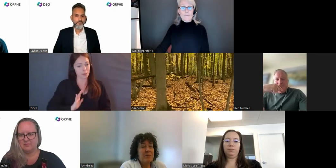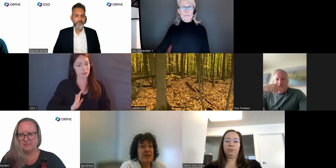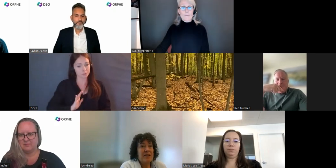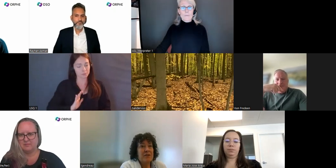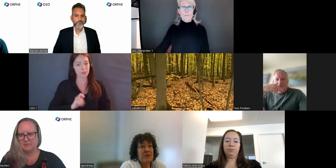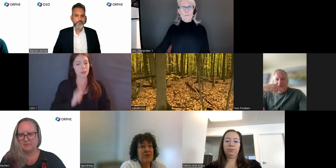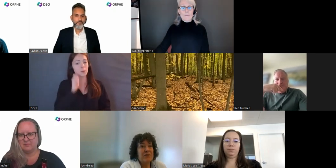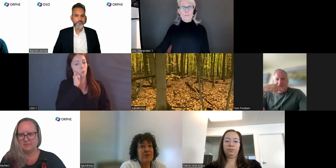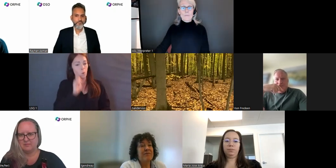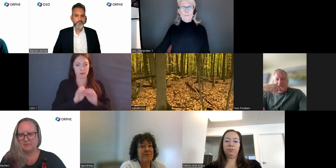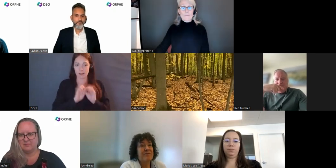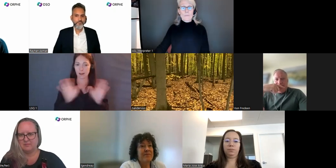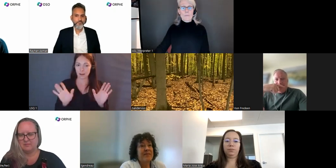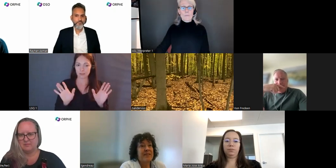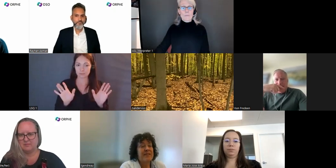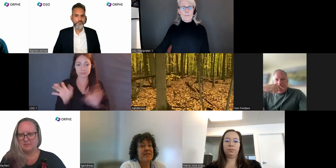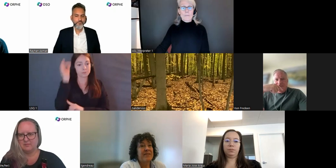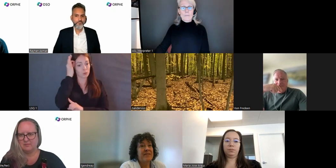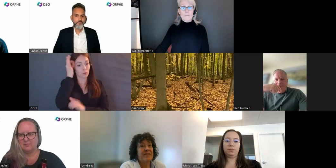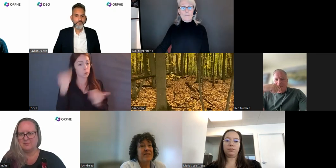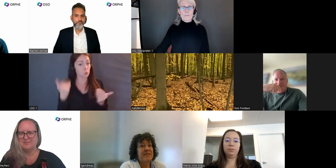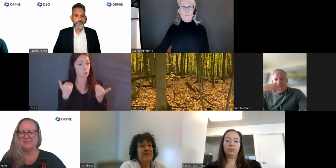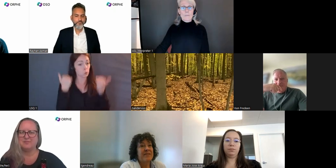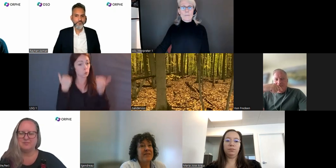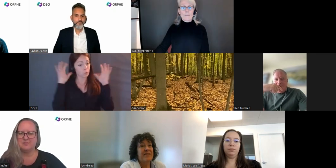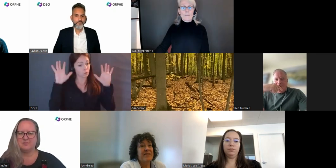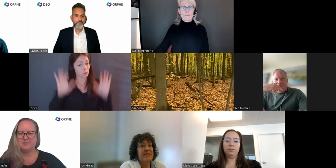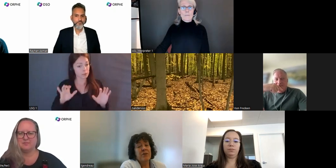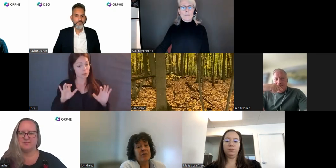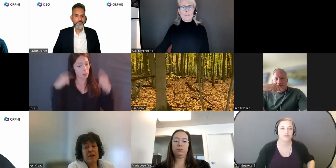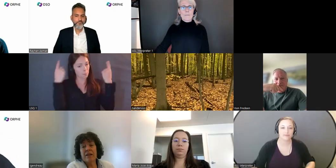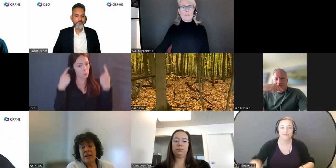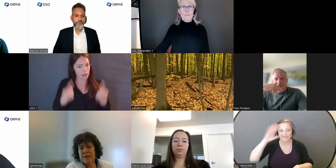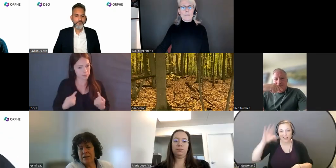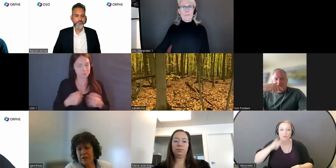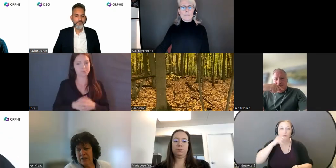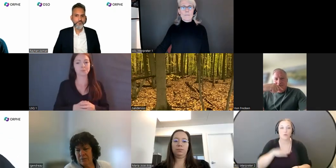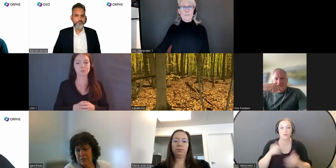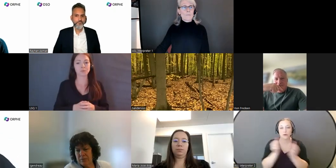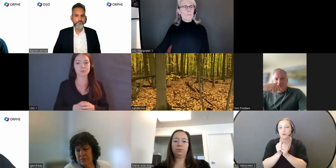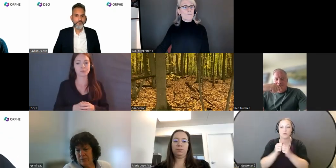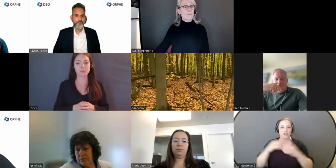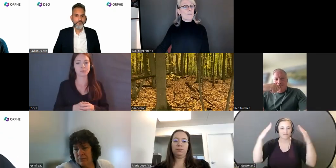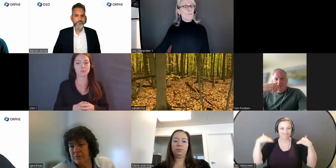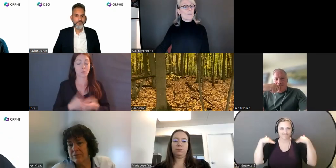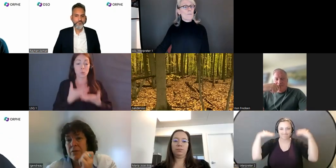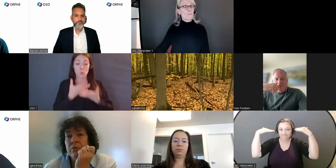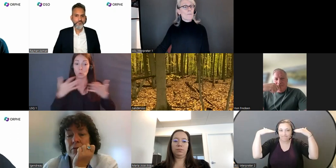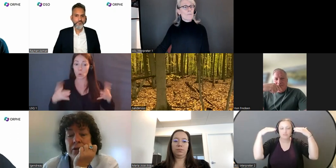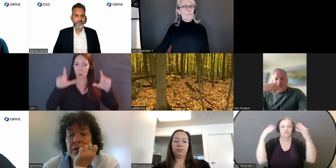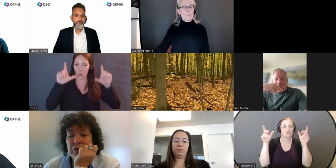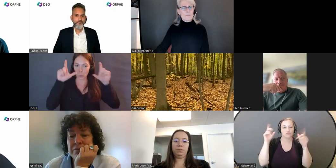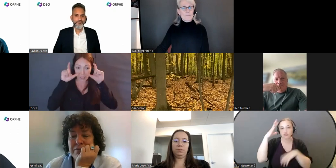a woman with clear skin, short hair, dark short hair and curly.